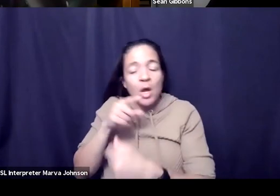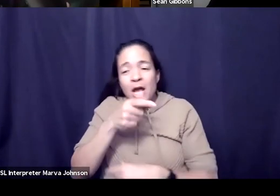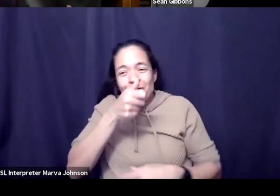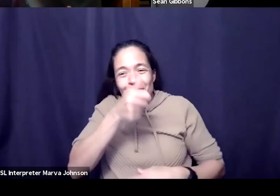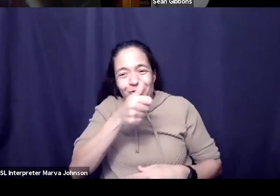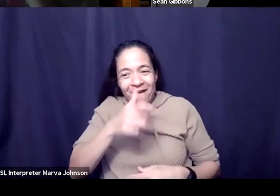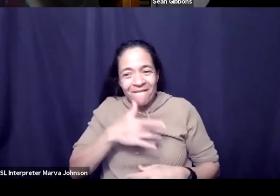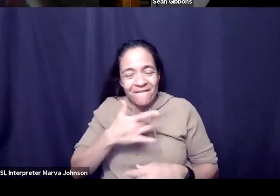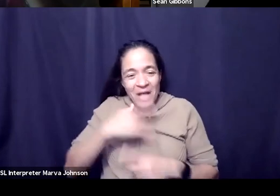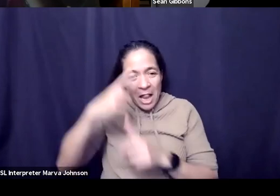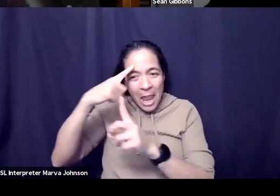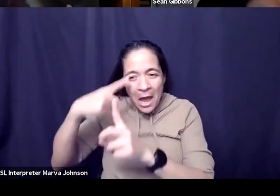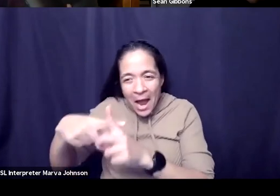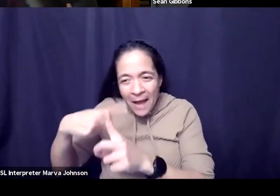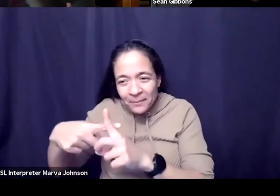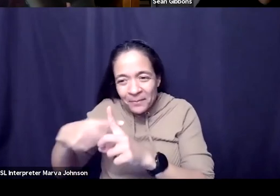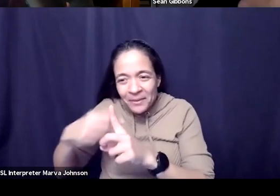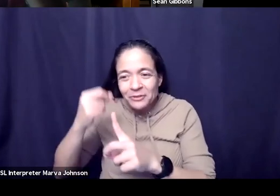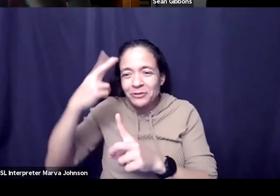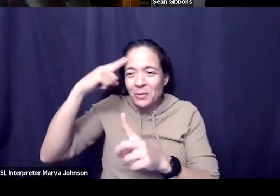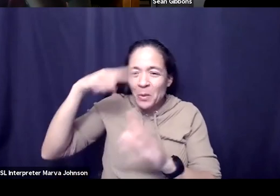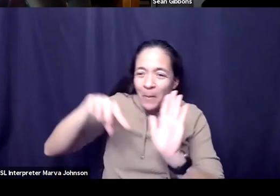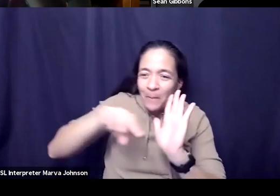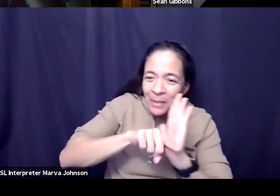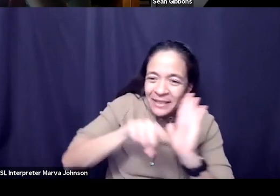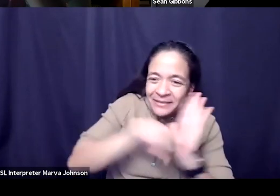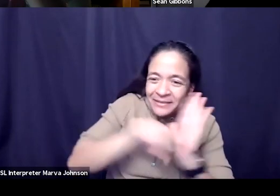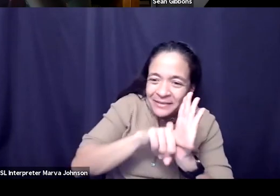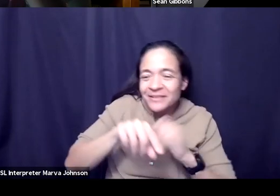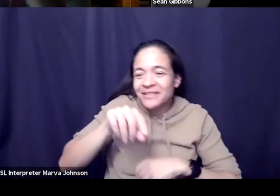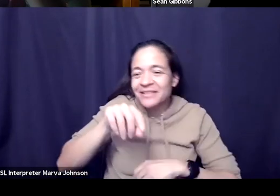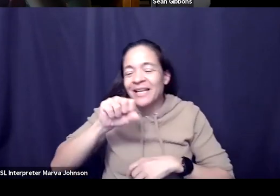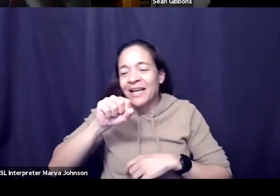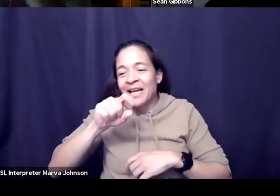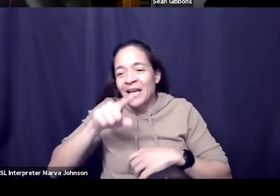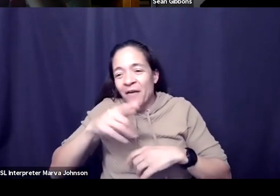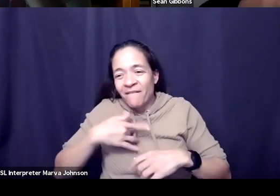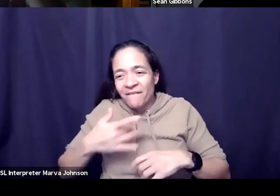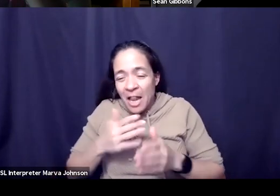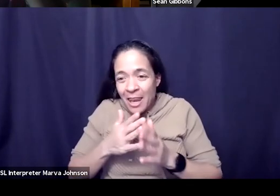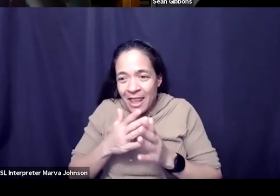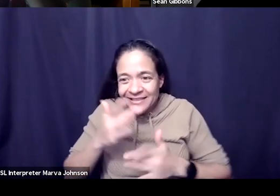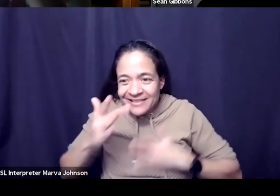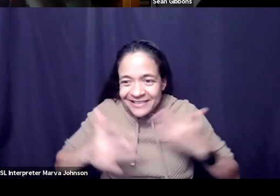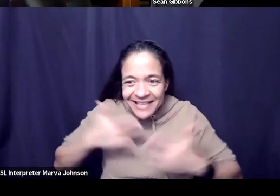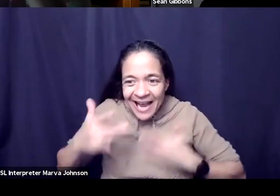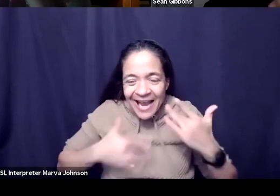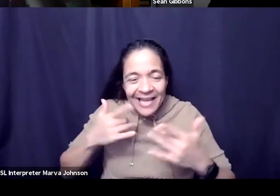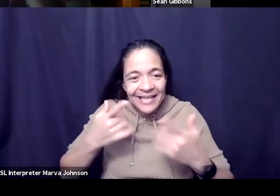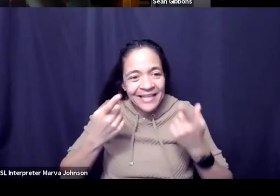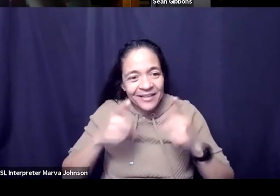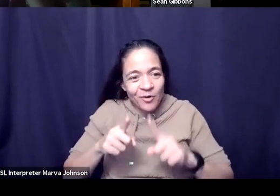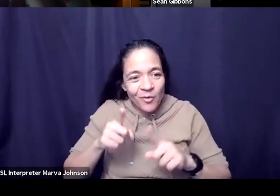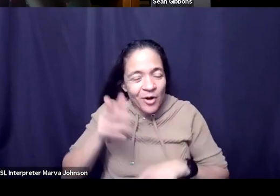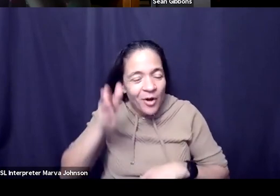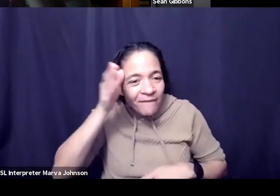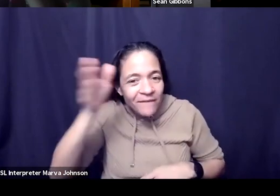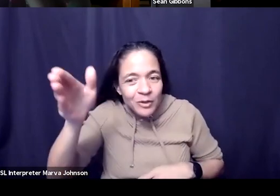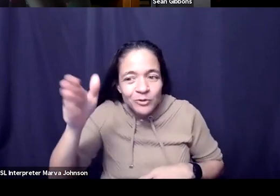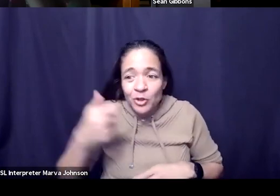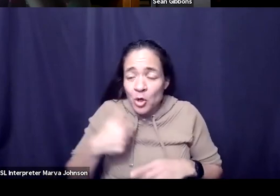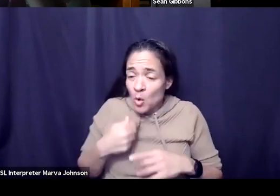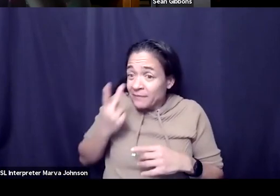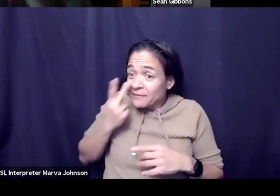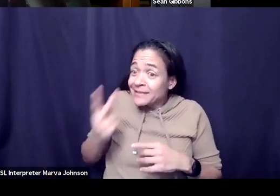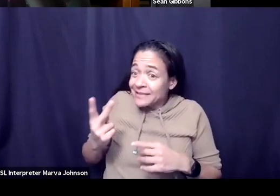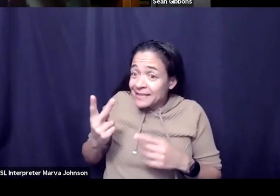enthusiastic about the future or are you a big concern based on all you've seen because we've seen incredible acts of kindness and inspiration and also